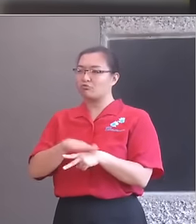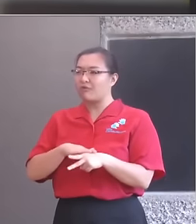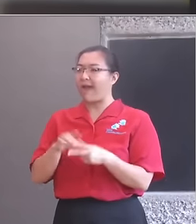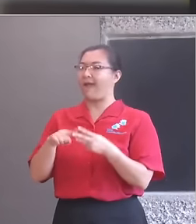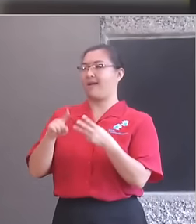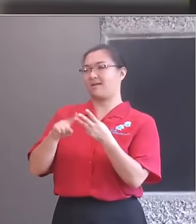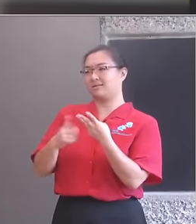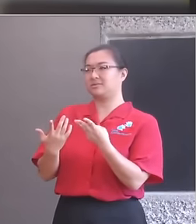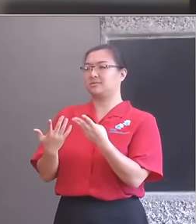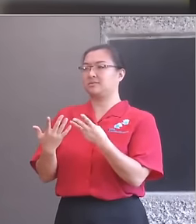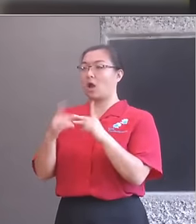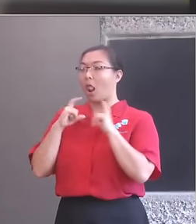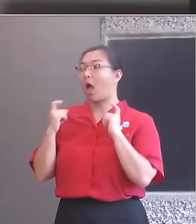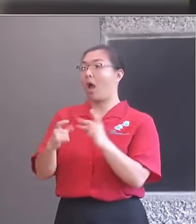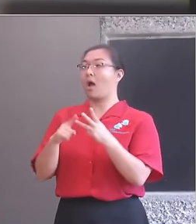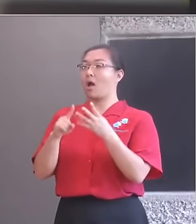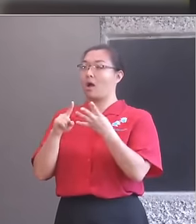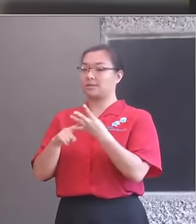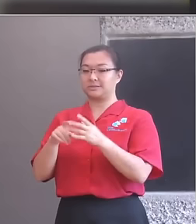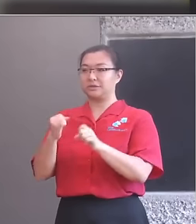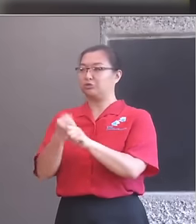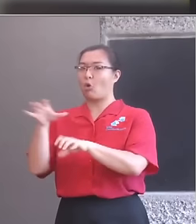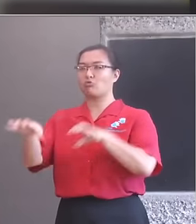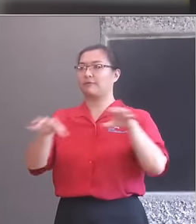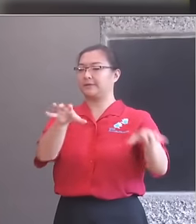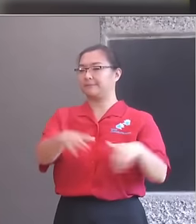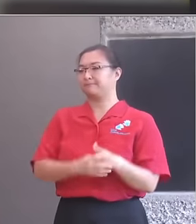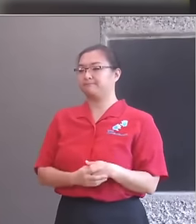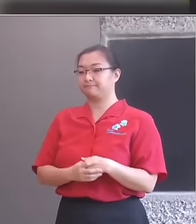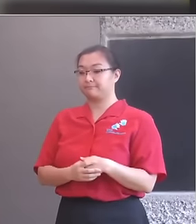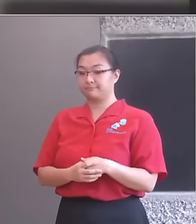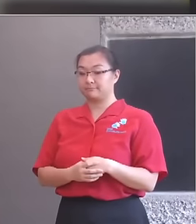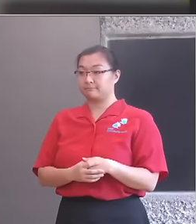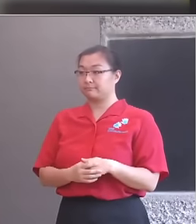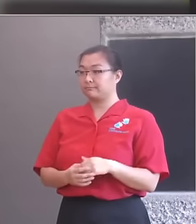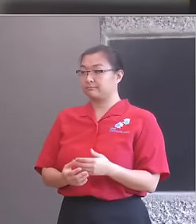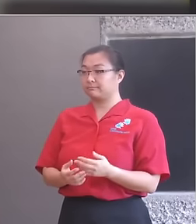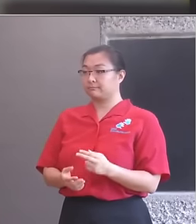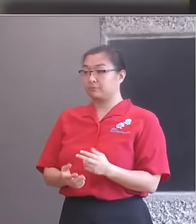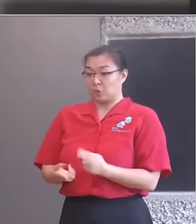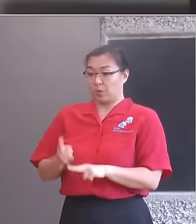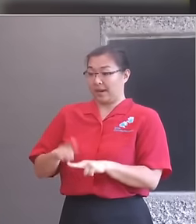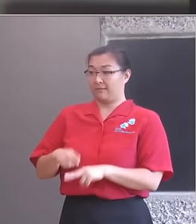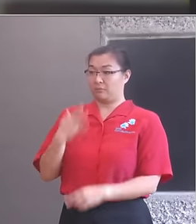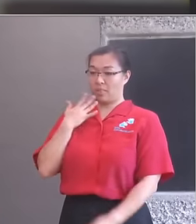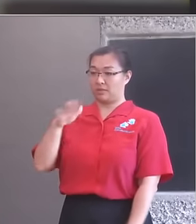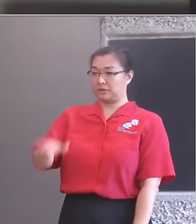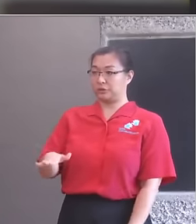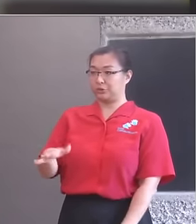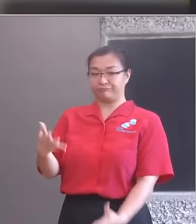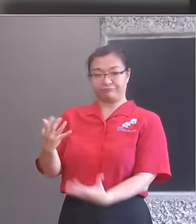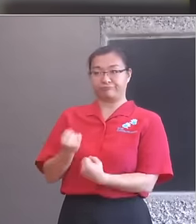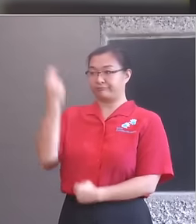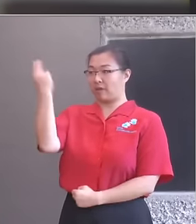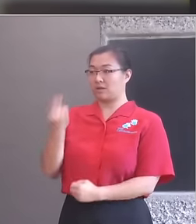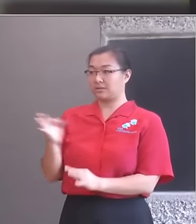reaching all children early enough when lifelong habits are formed. We know that there are no easy answers to this